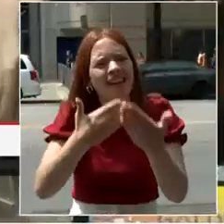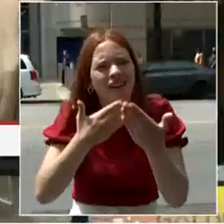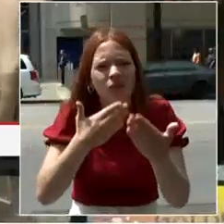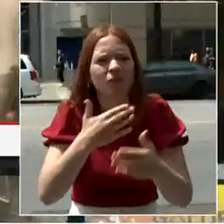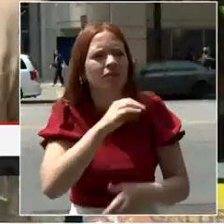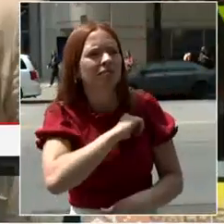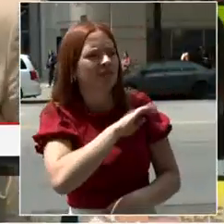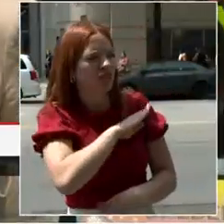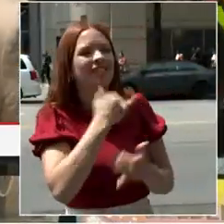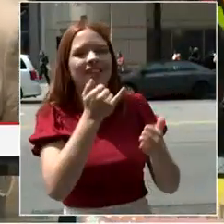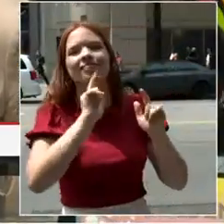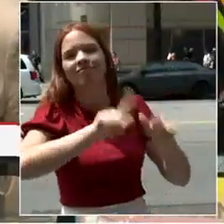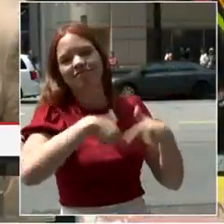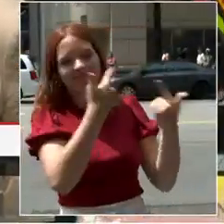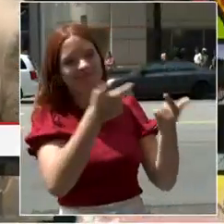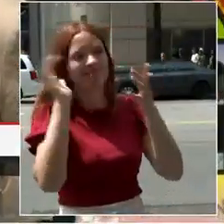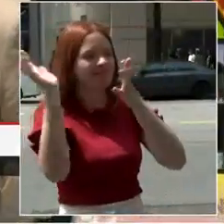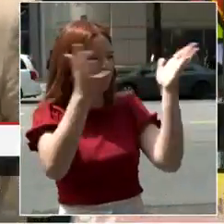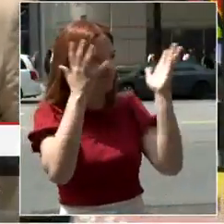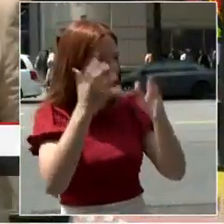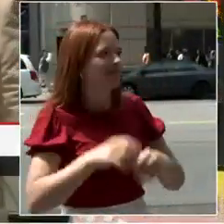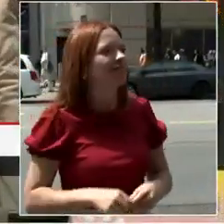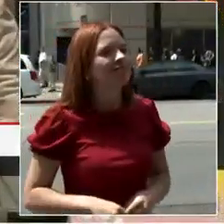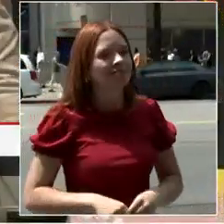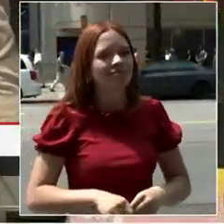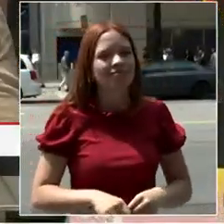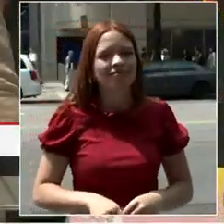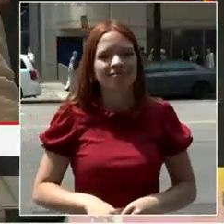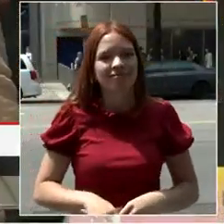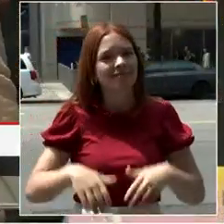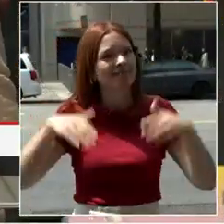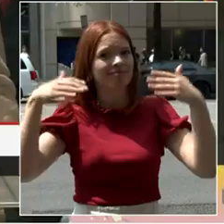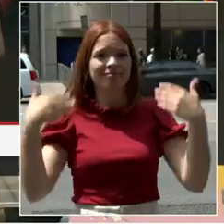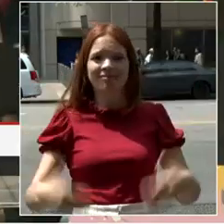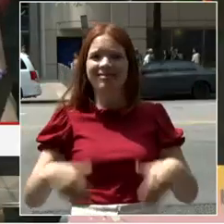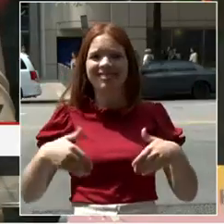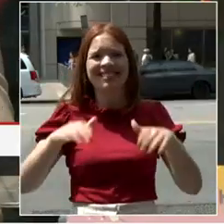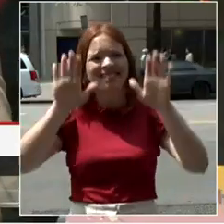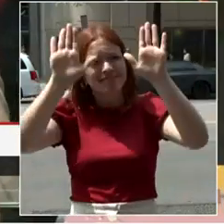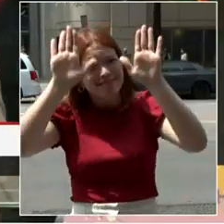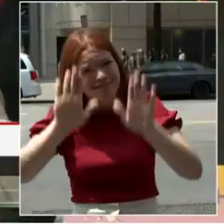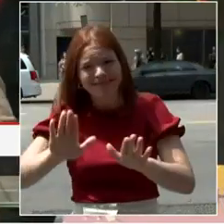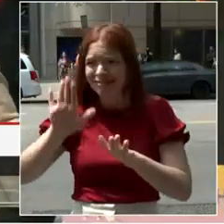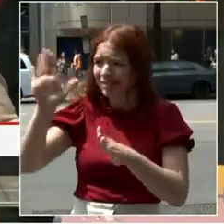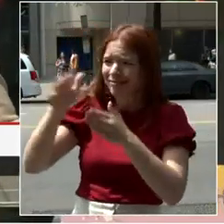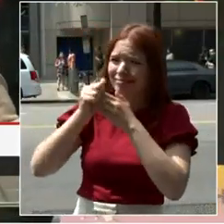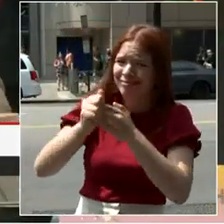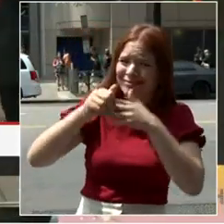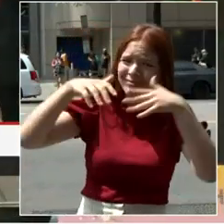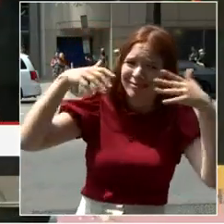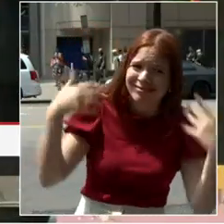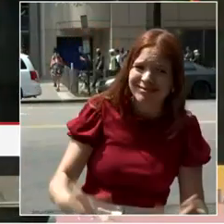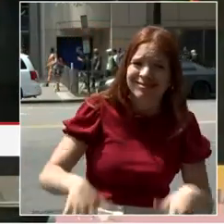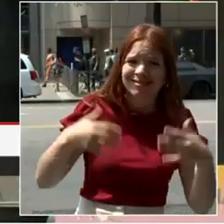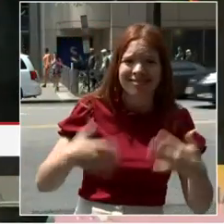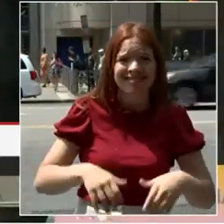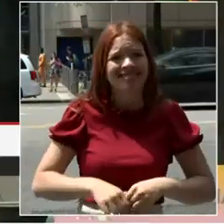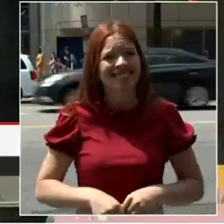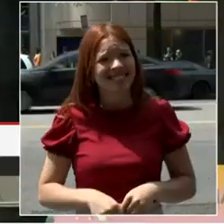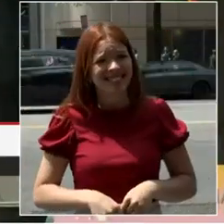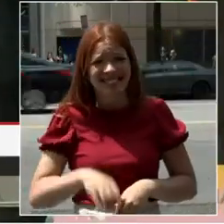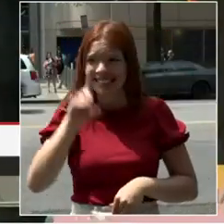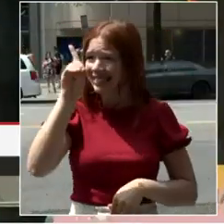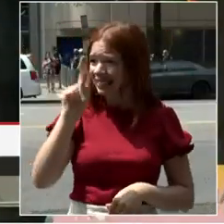Well, aren't you excited about the leadership we just heard from these outstanding downtown executives?